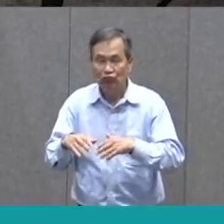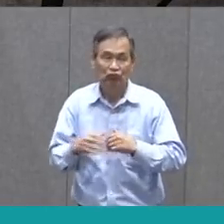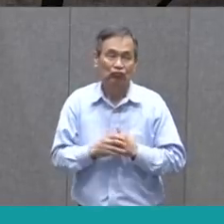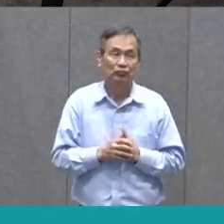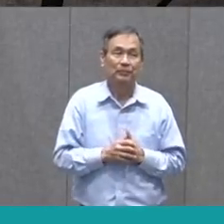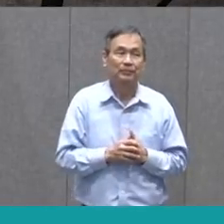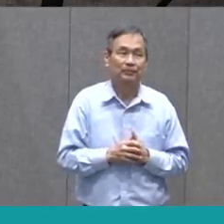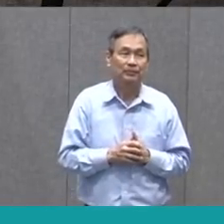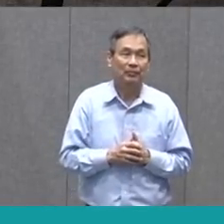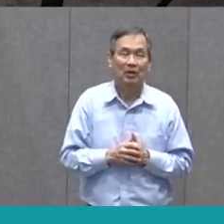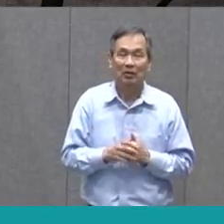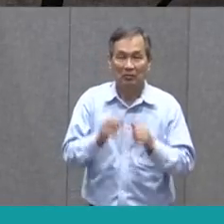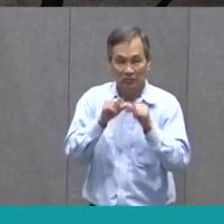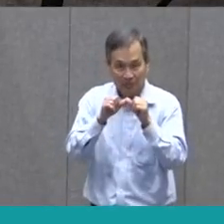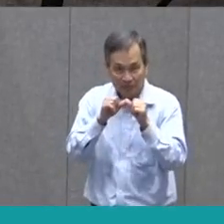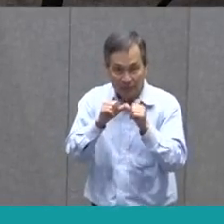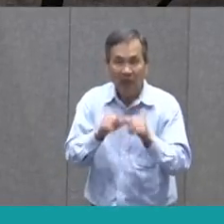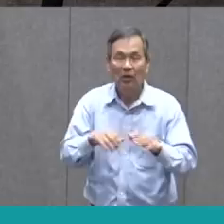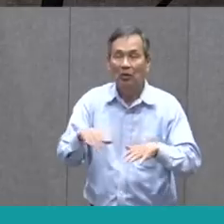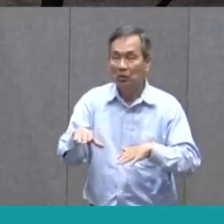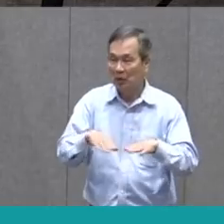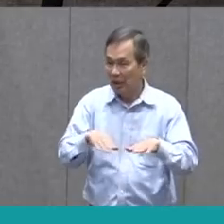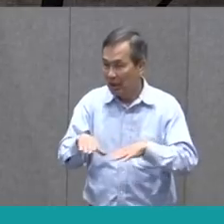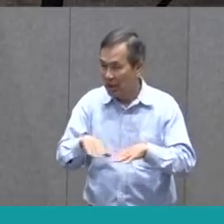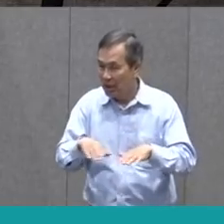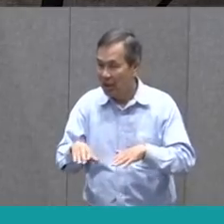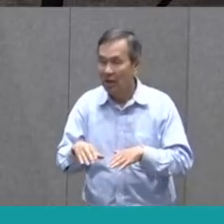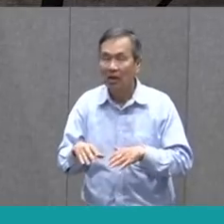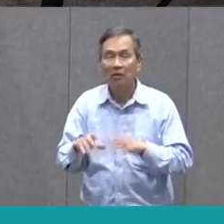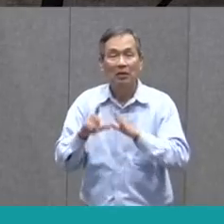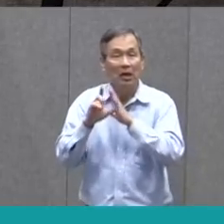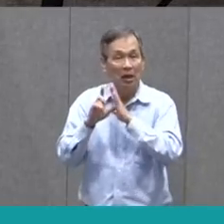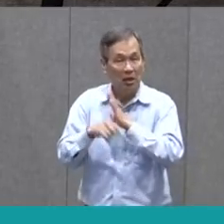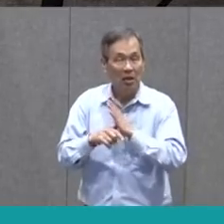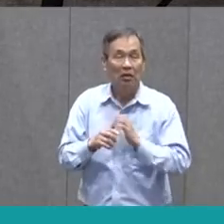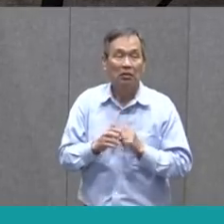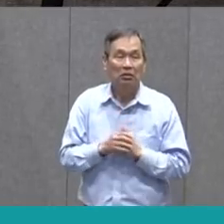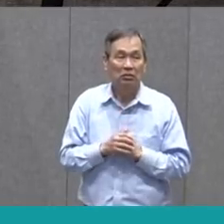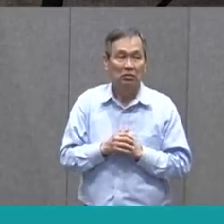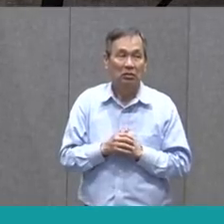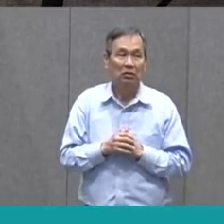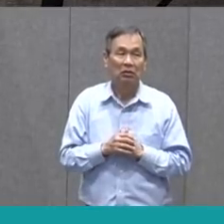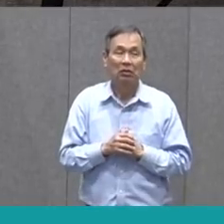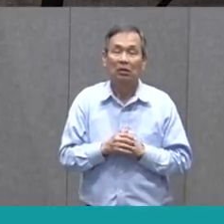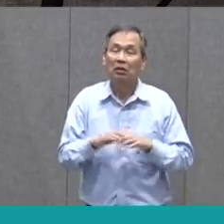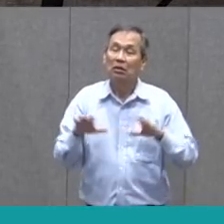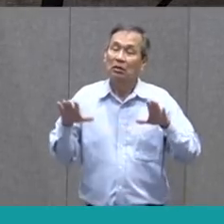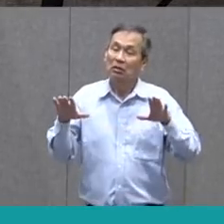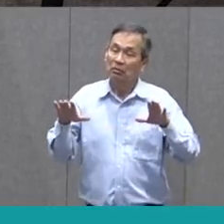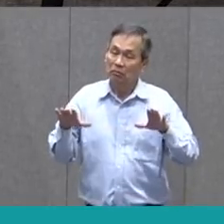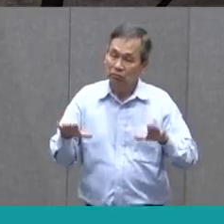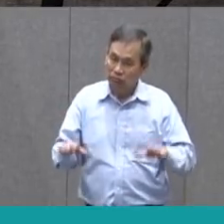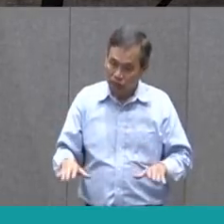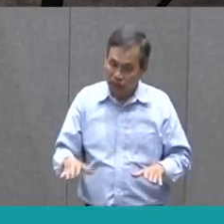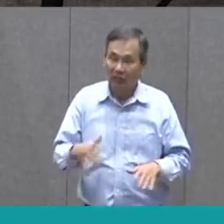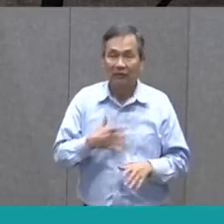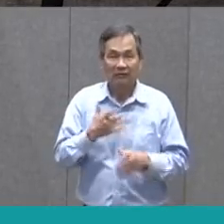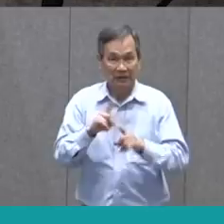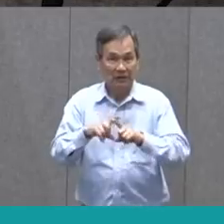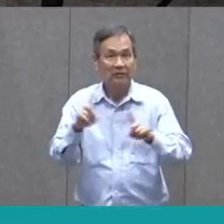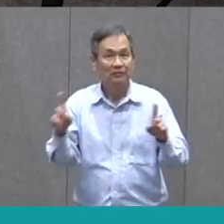She's walking. But before long, she starts to feel different.